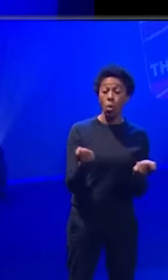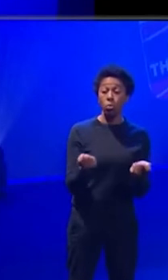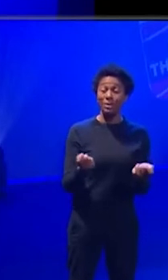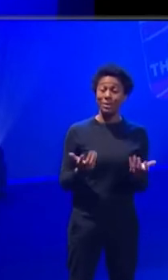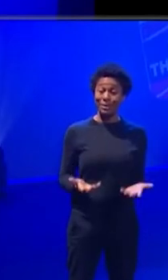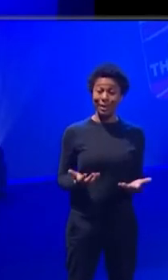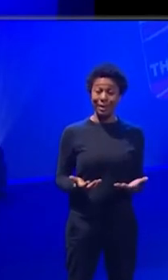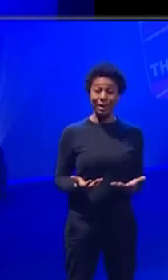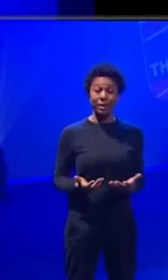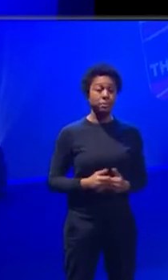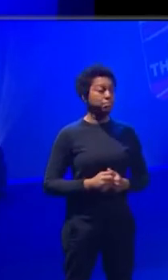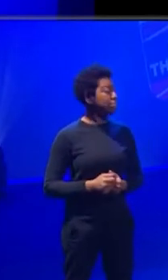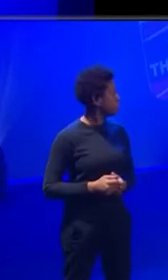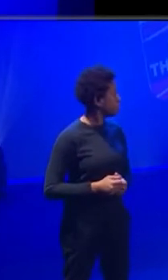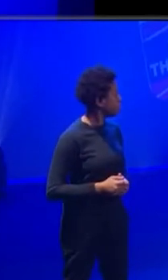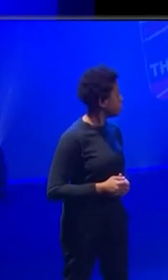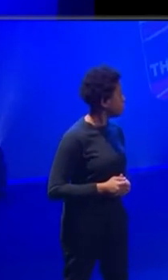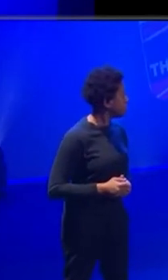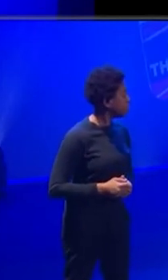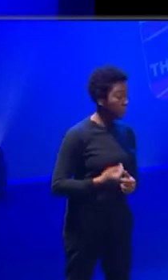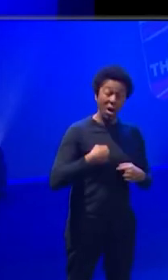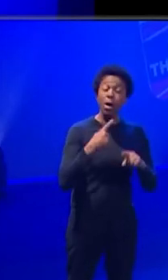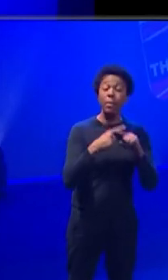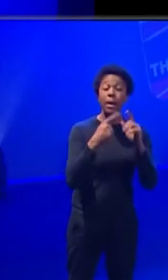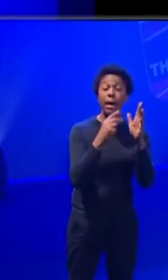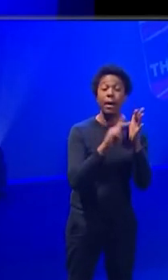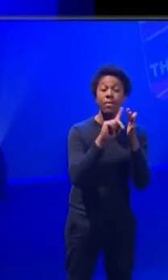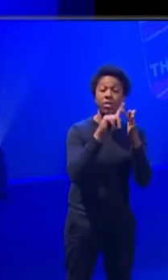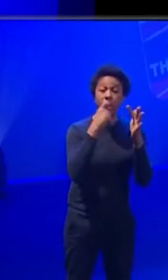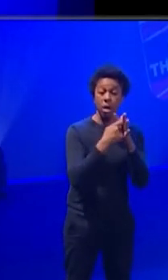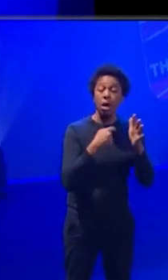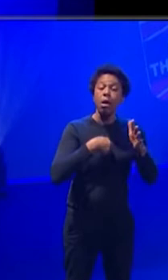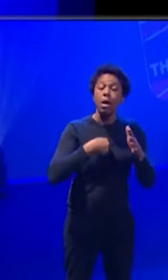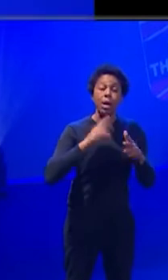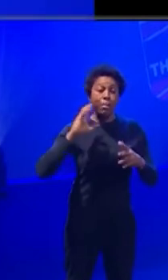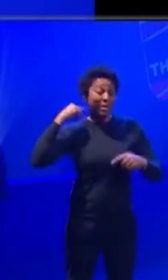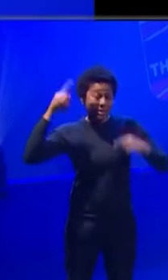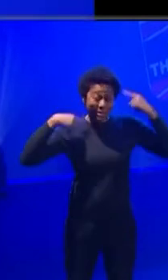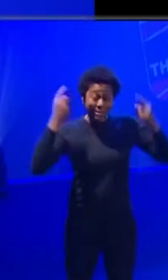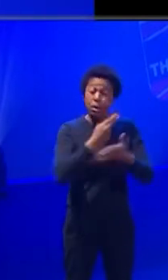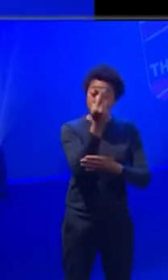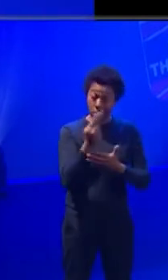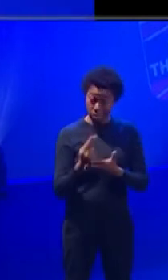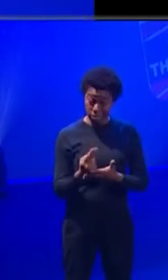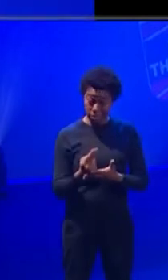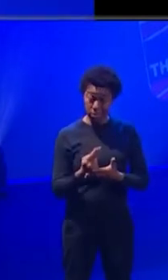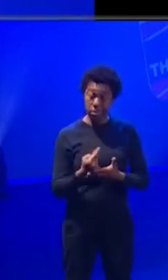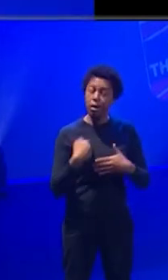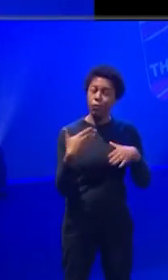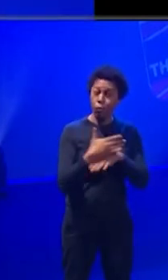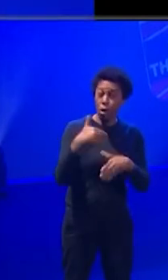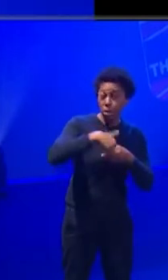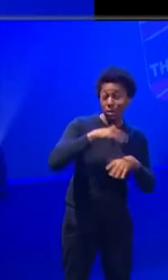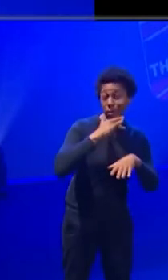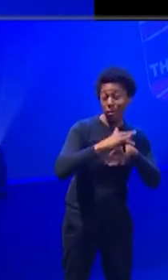great. And what you do? I'm Javier, I'm a freelance sound designer and sound artist. I worked in theatre